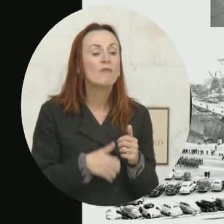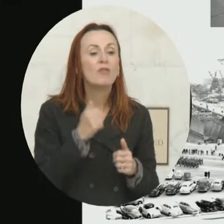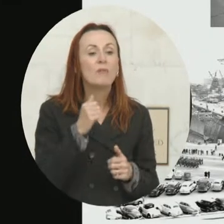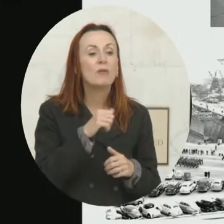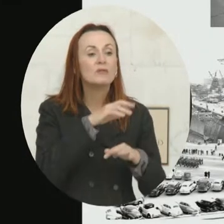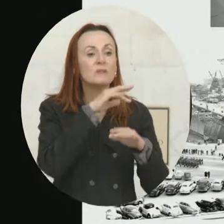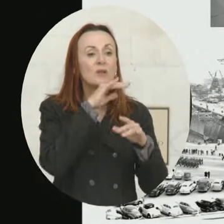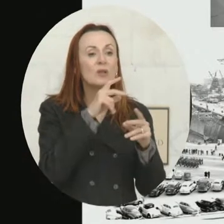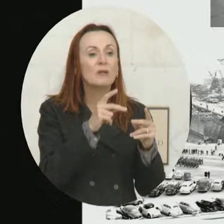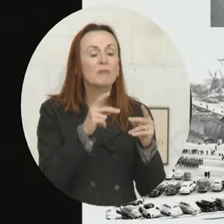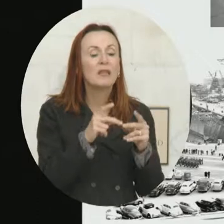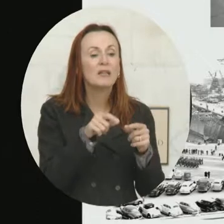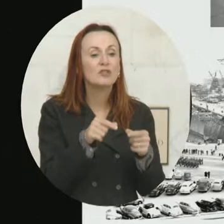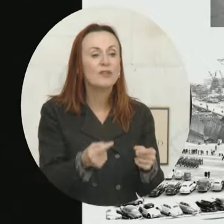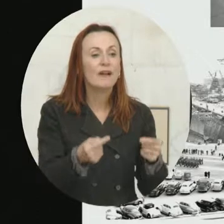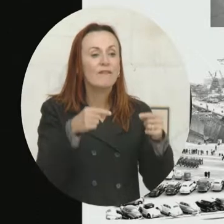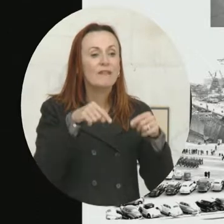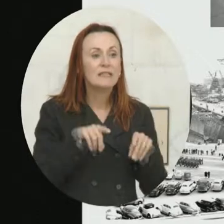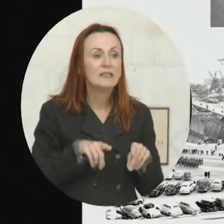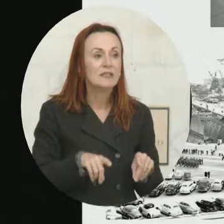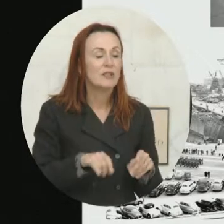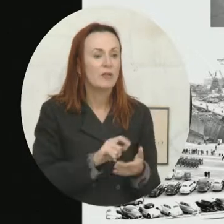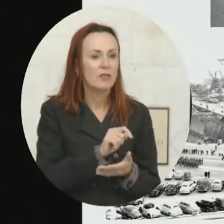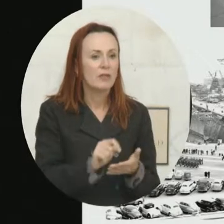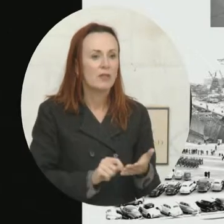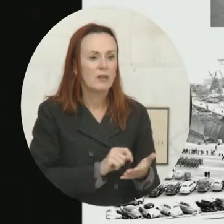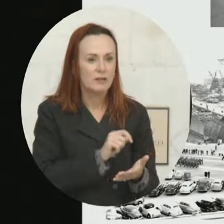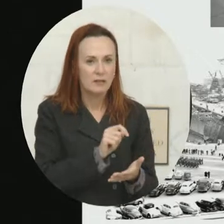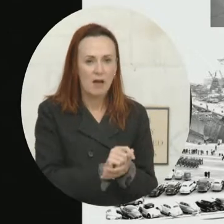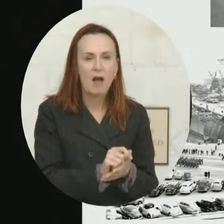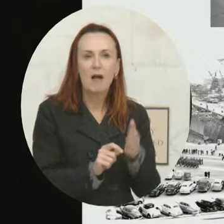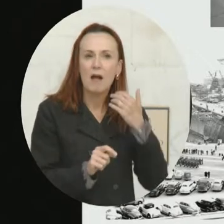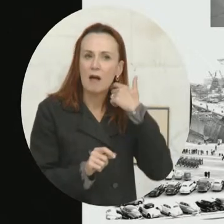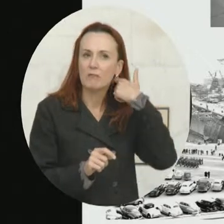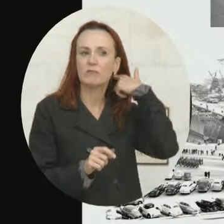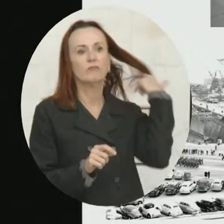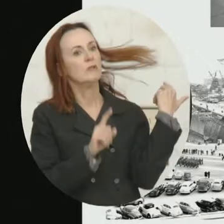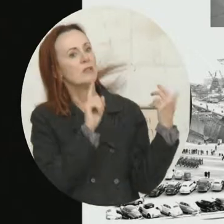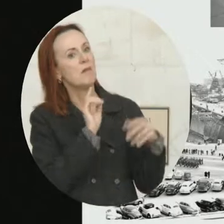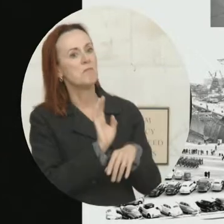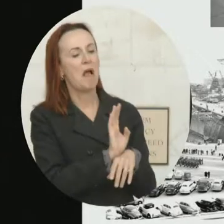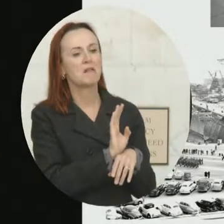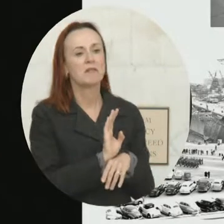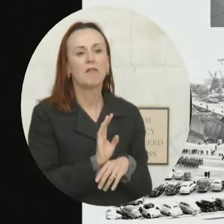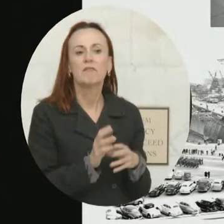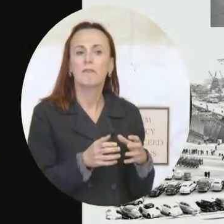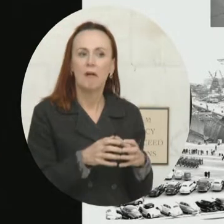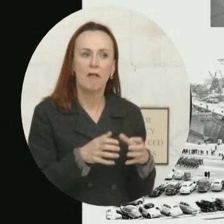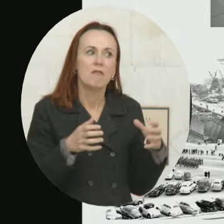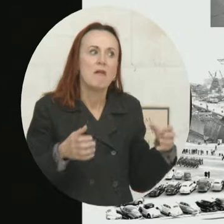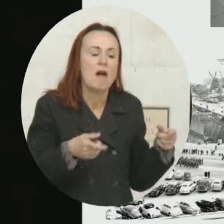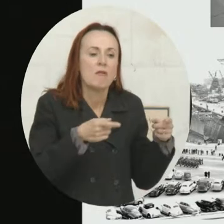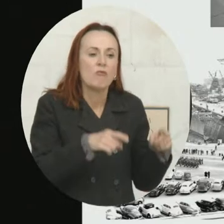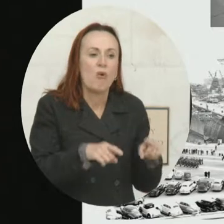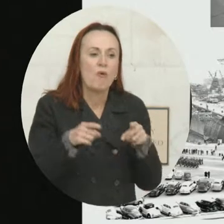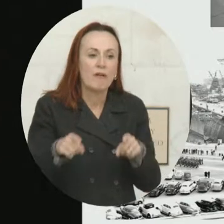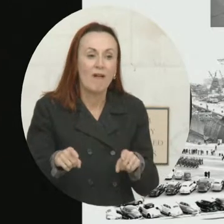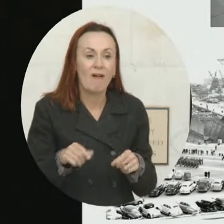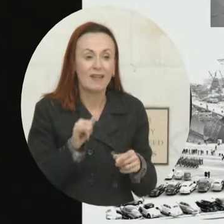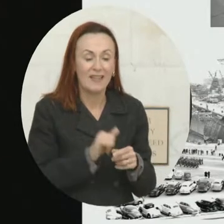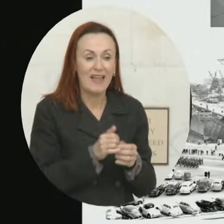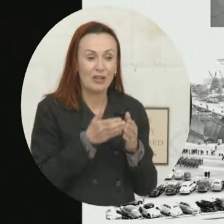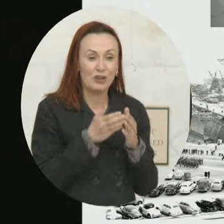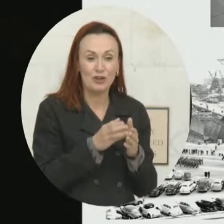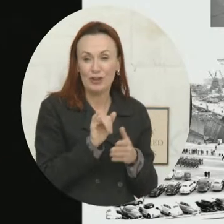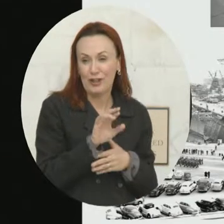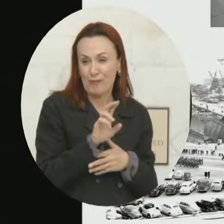come to. But during this time, it was a bustle of the Bay Area. We had a lot of things going on there. The shipyard was